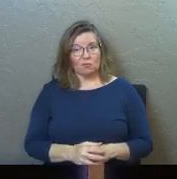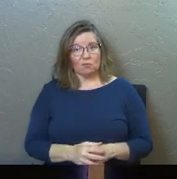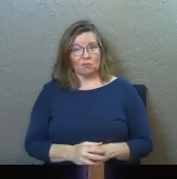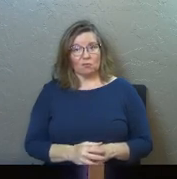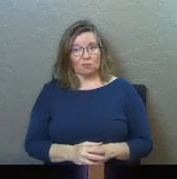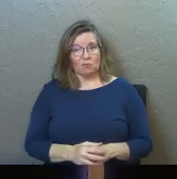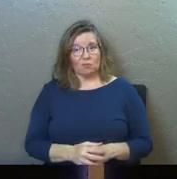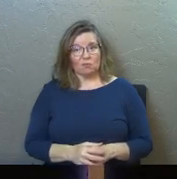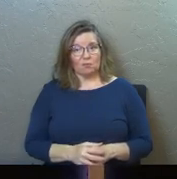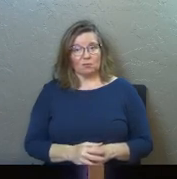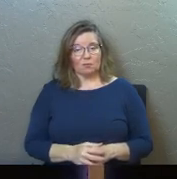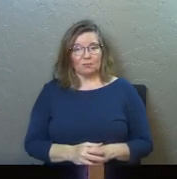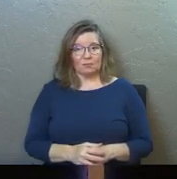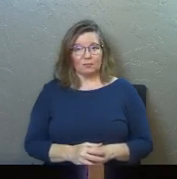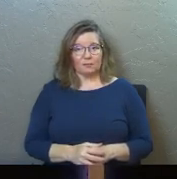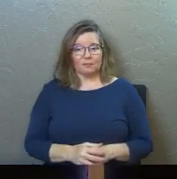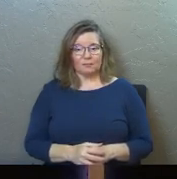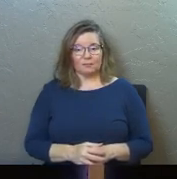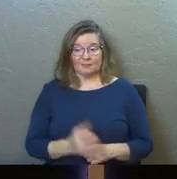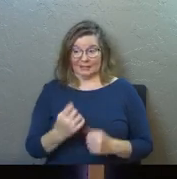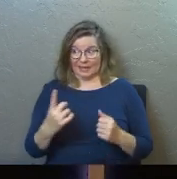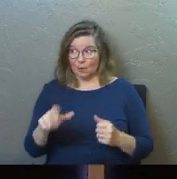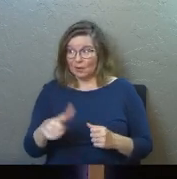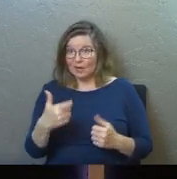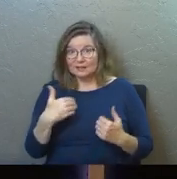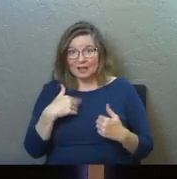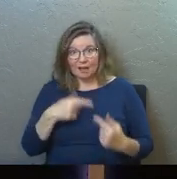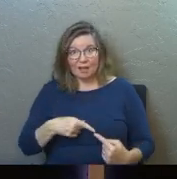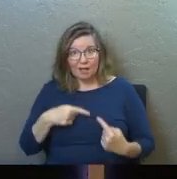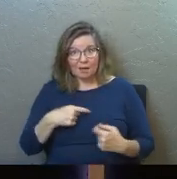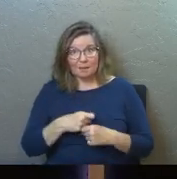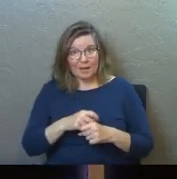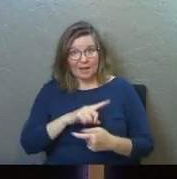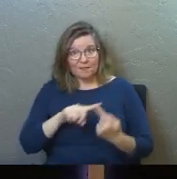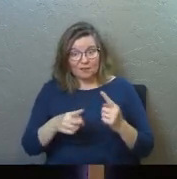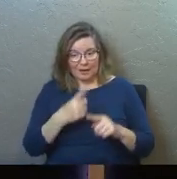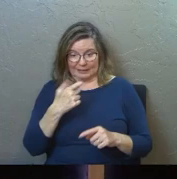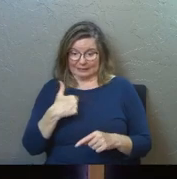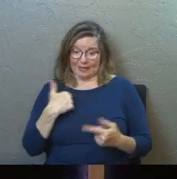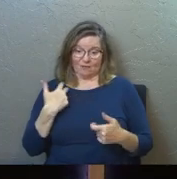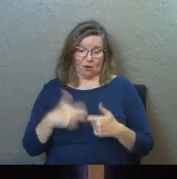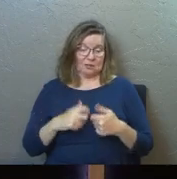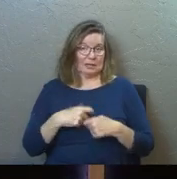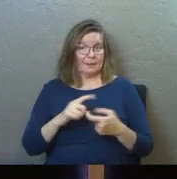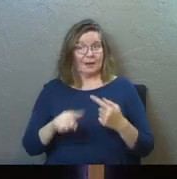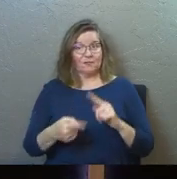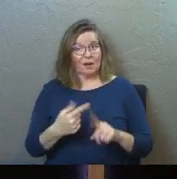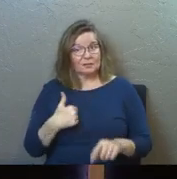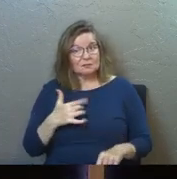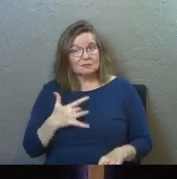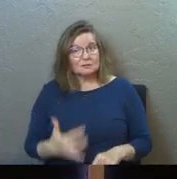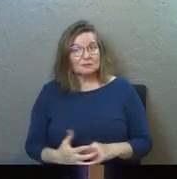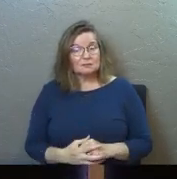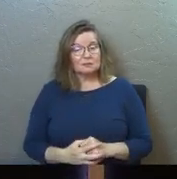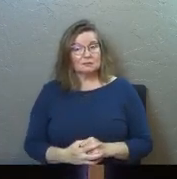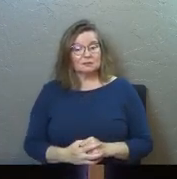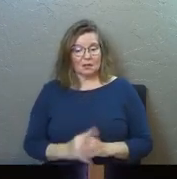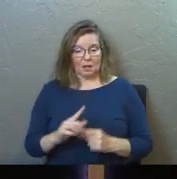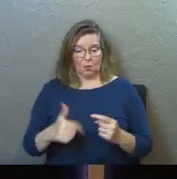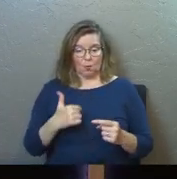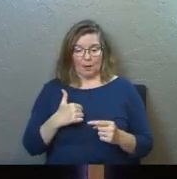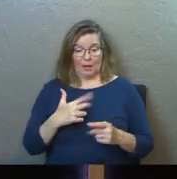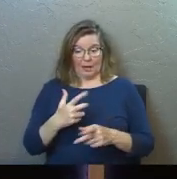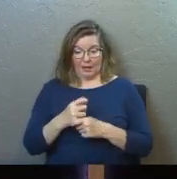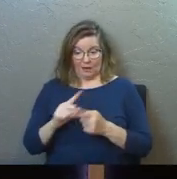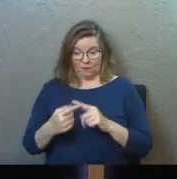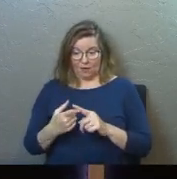anybody else having such a hard time making friends? Because I'm having a hard time making friends, and when